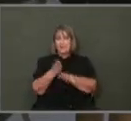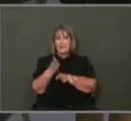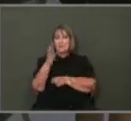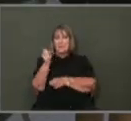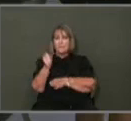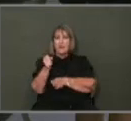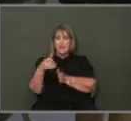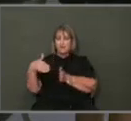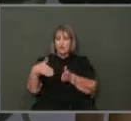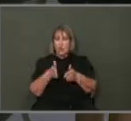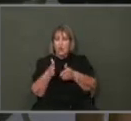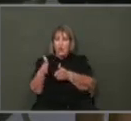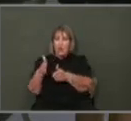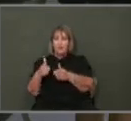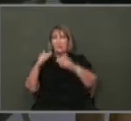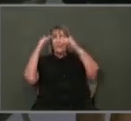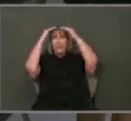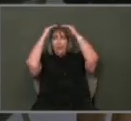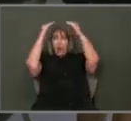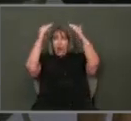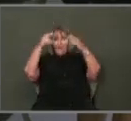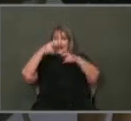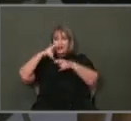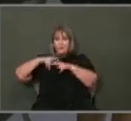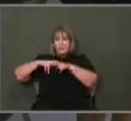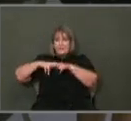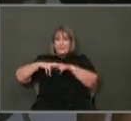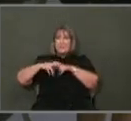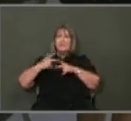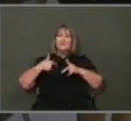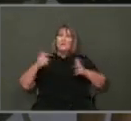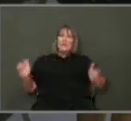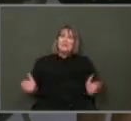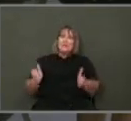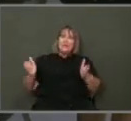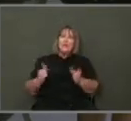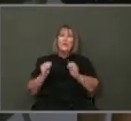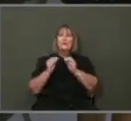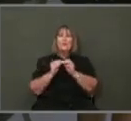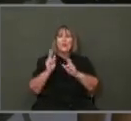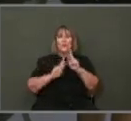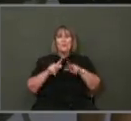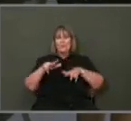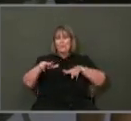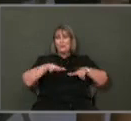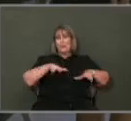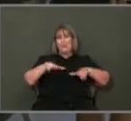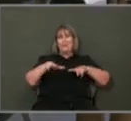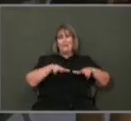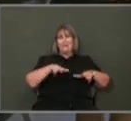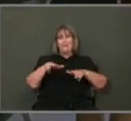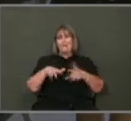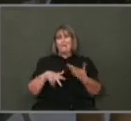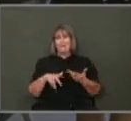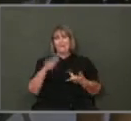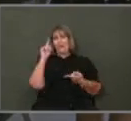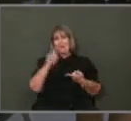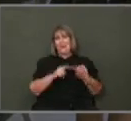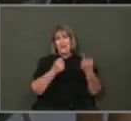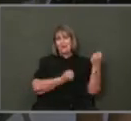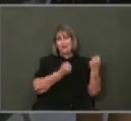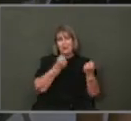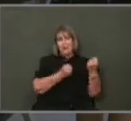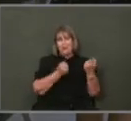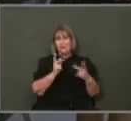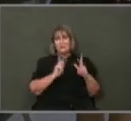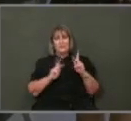routes are also covered and shaded. Just that we encourage more walking, of course, with climate change is a big thing, but just generally for our seniors, folks